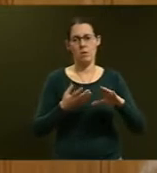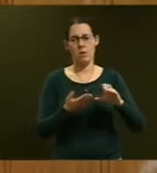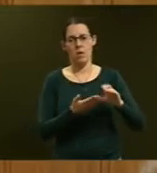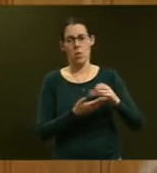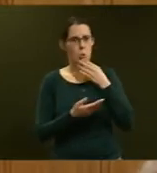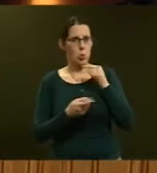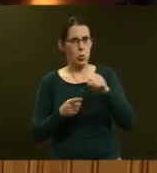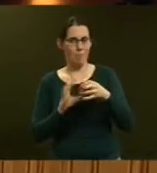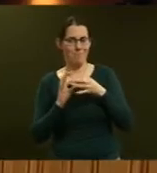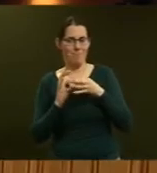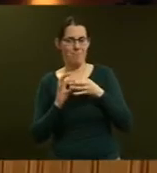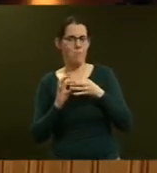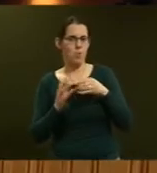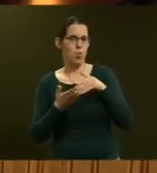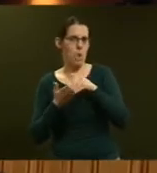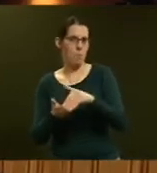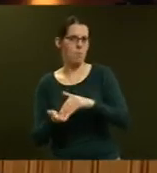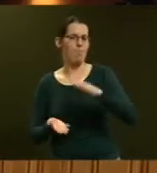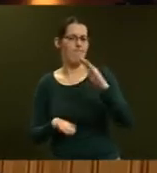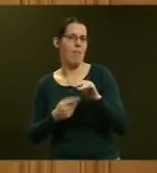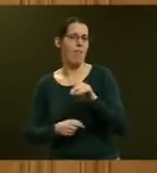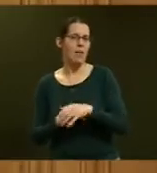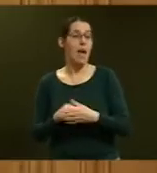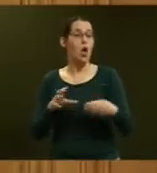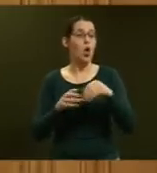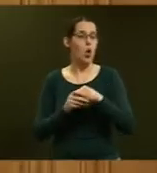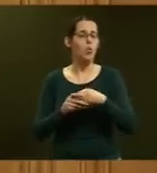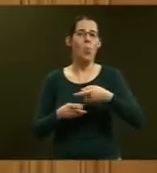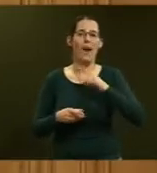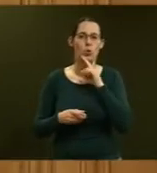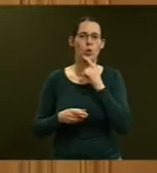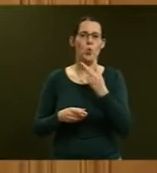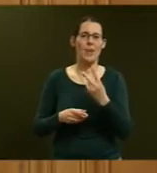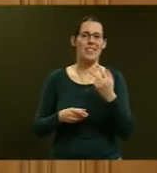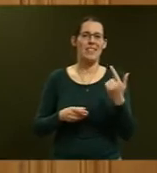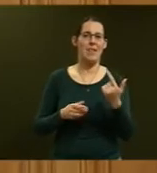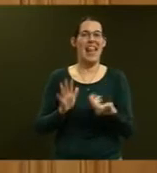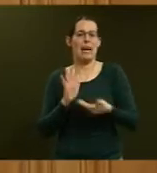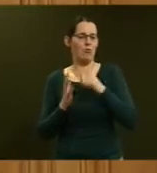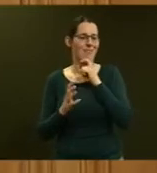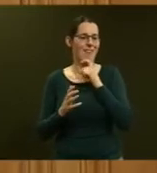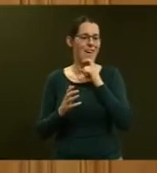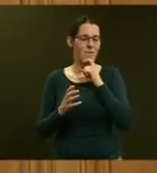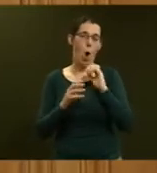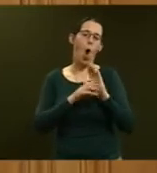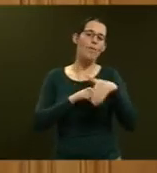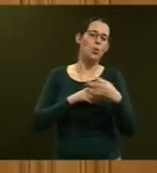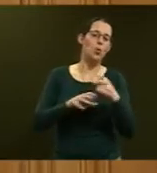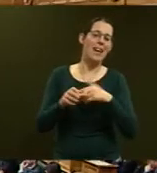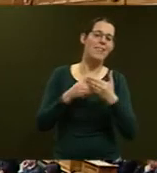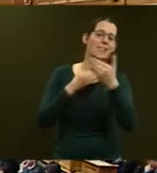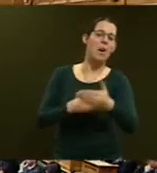the next few years. Supplementary. Why is the government spending so much money on stopping the smuggling of meth?